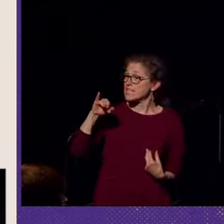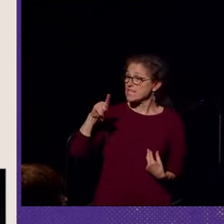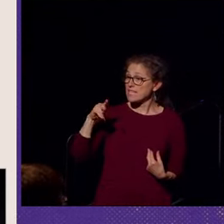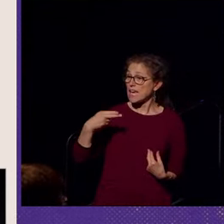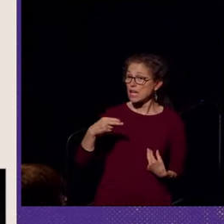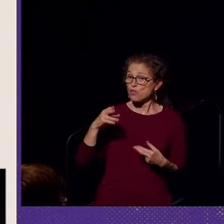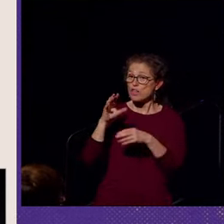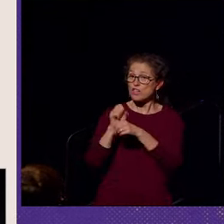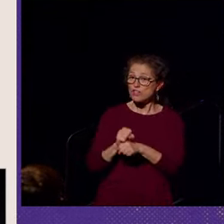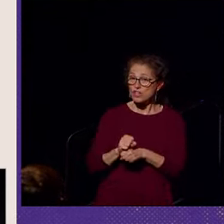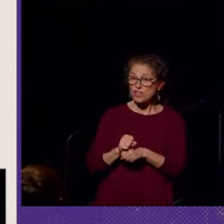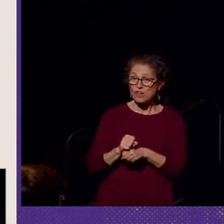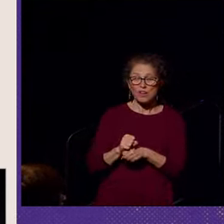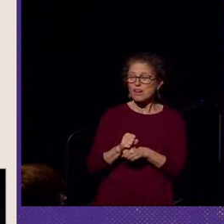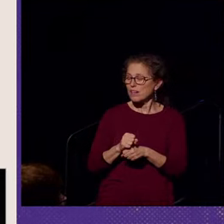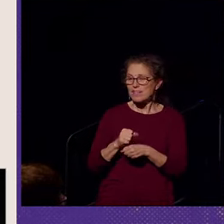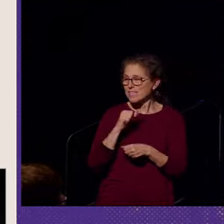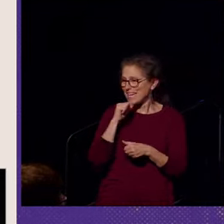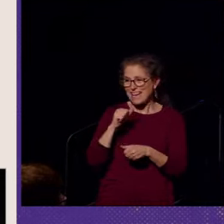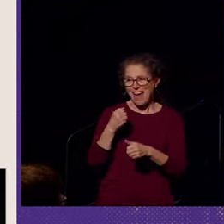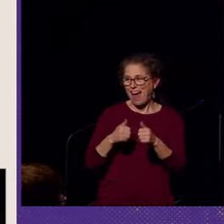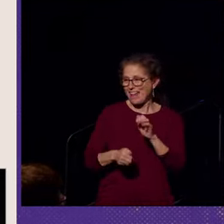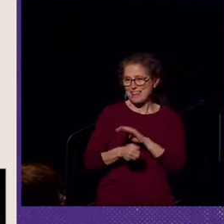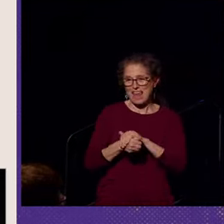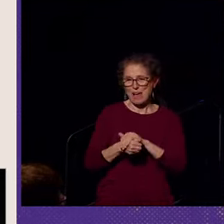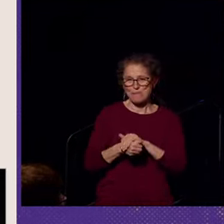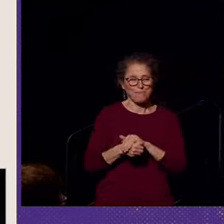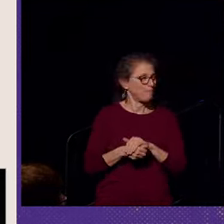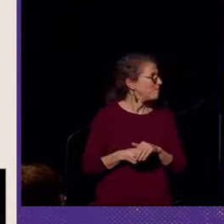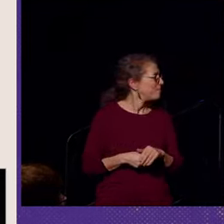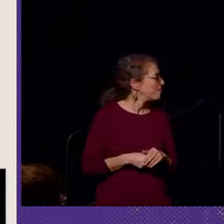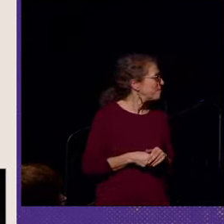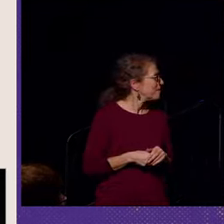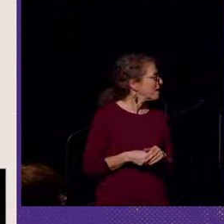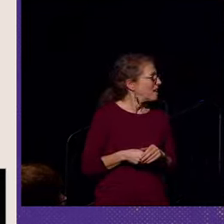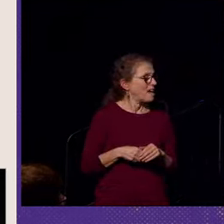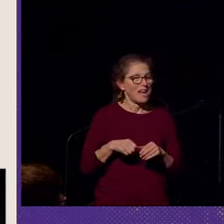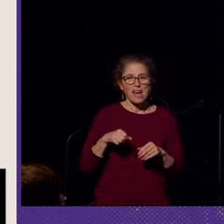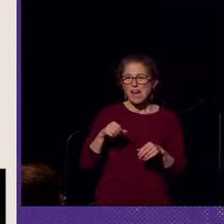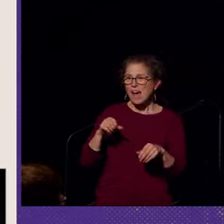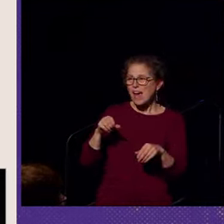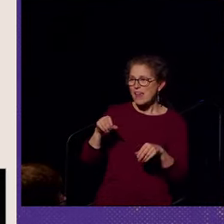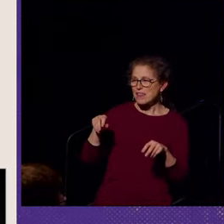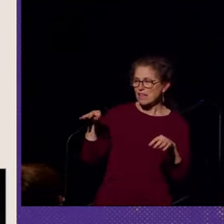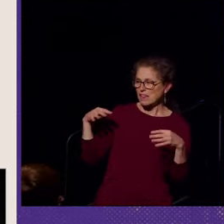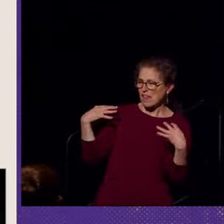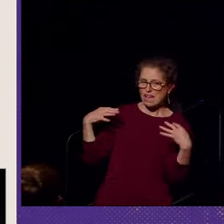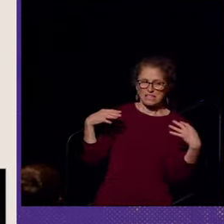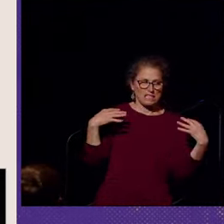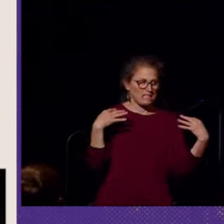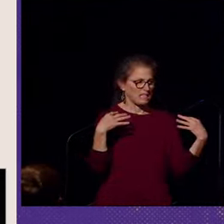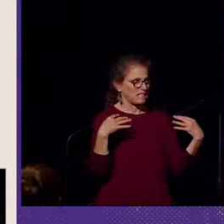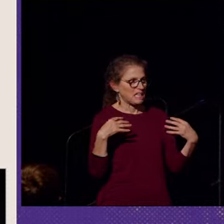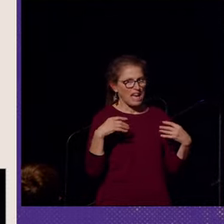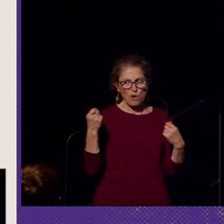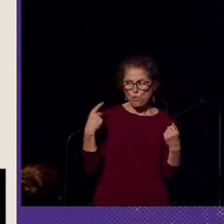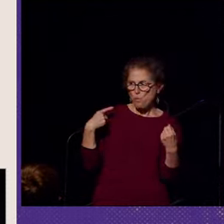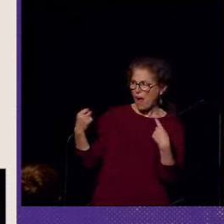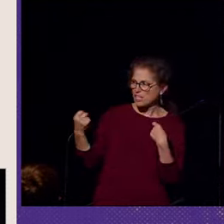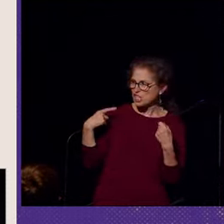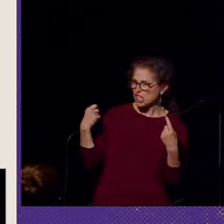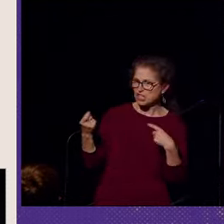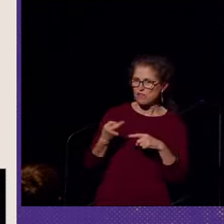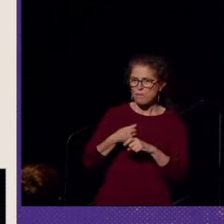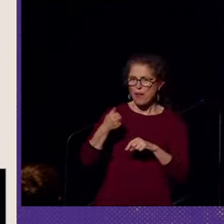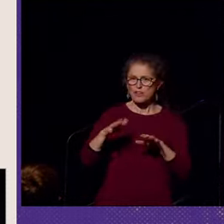did very little to hide them, or even to limit the sneakers, glances, and never-ending questions from other